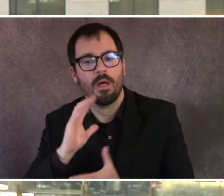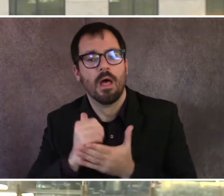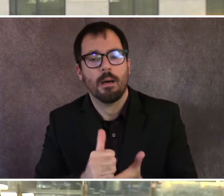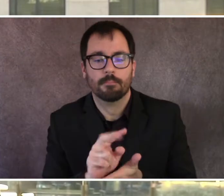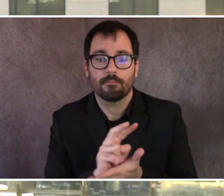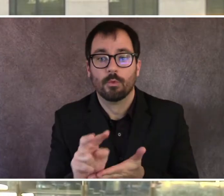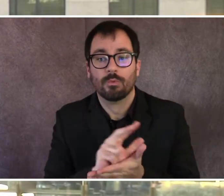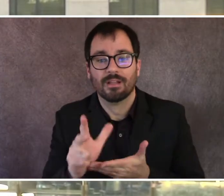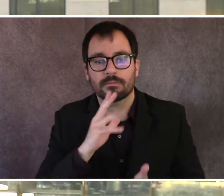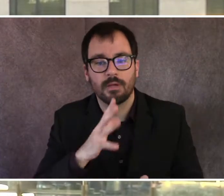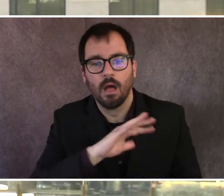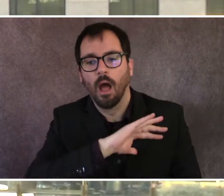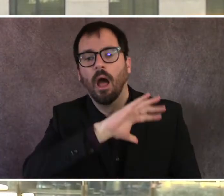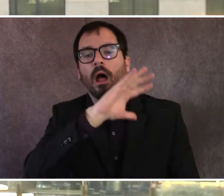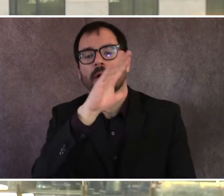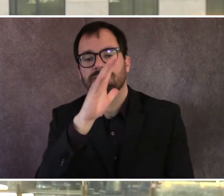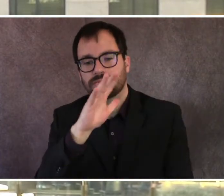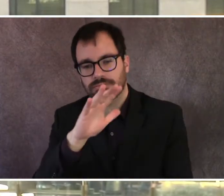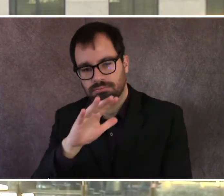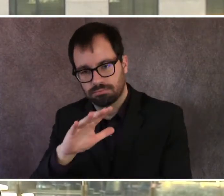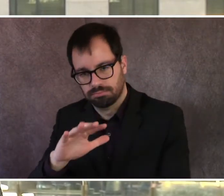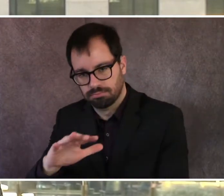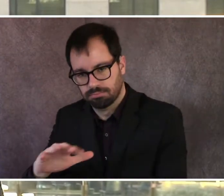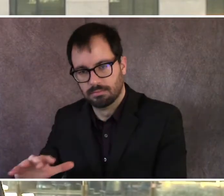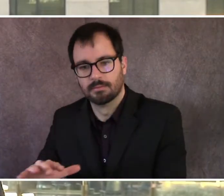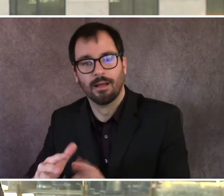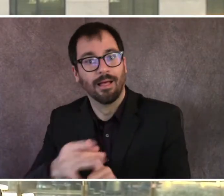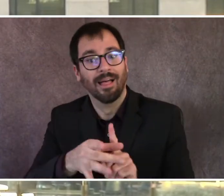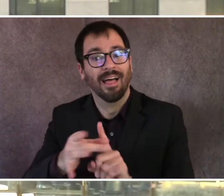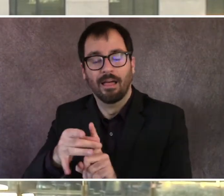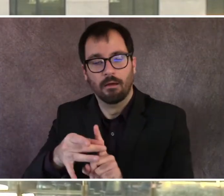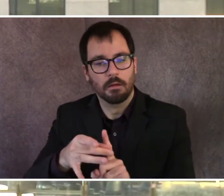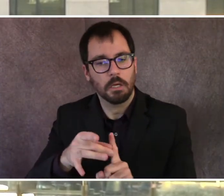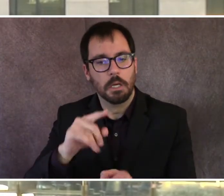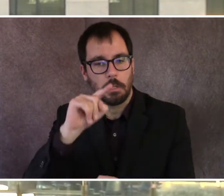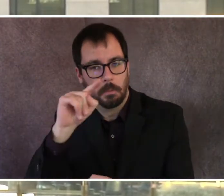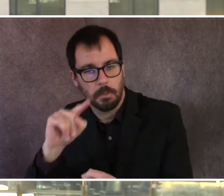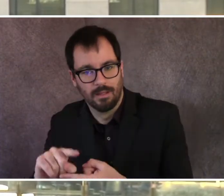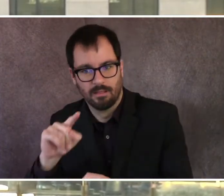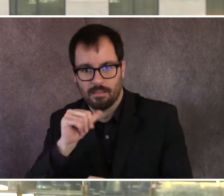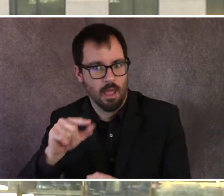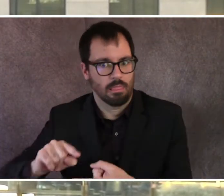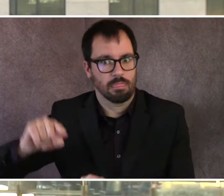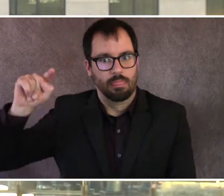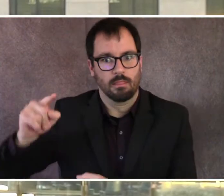not higher. So that's our intention. Unfortunately, if it keeps going up, we'll have to deal with that at that point.